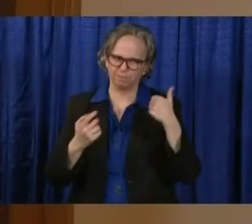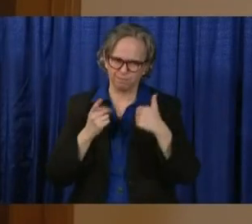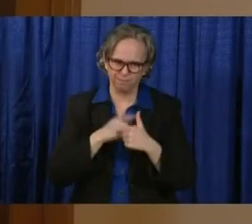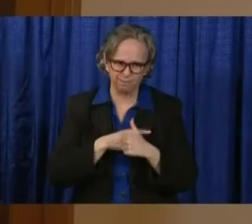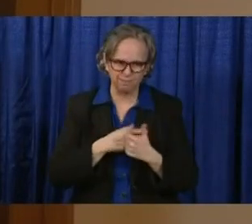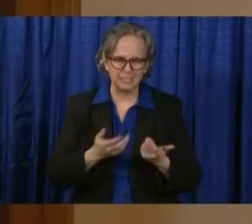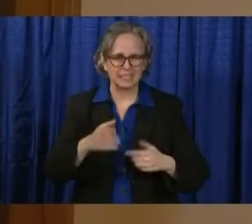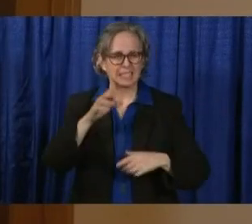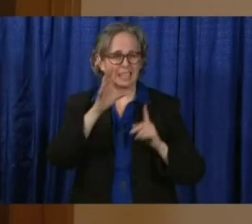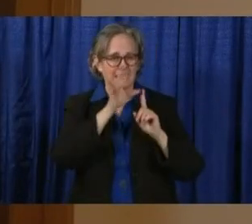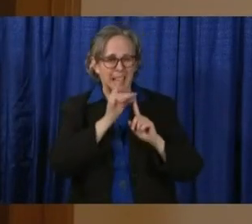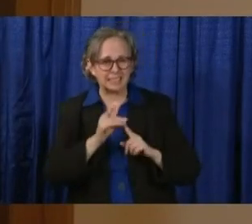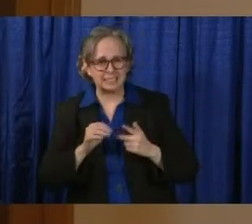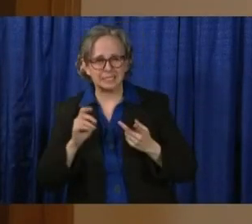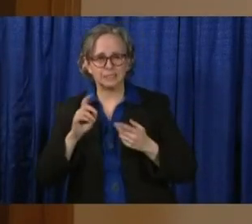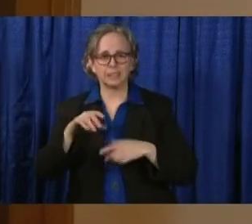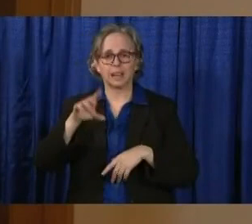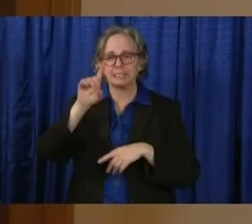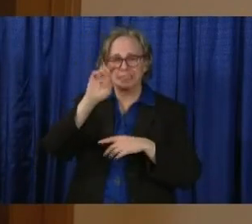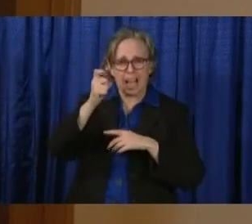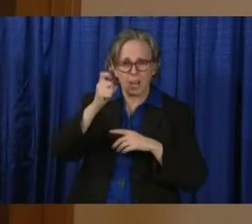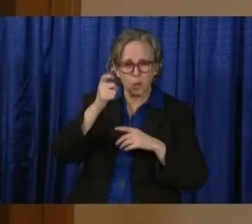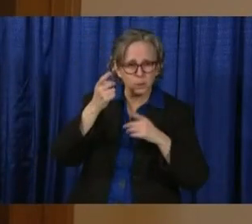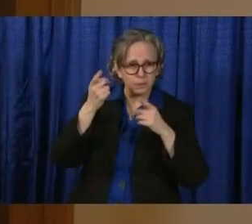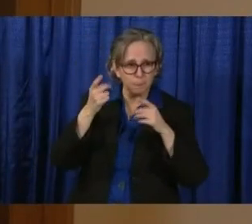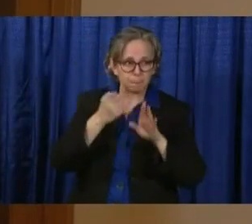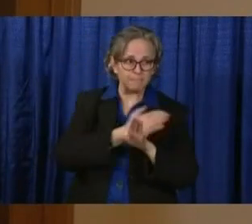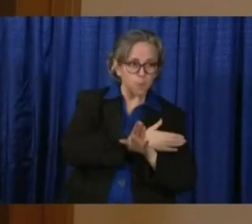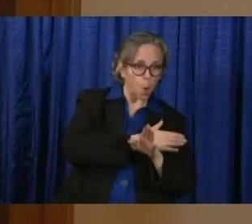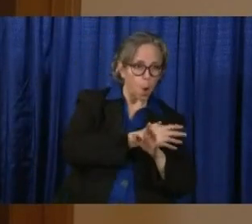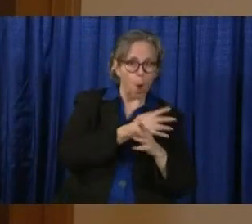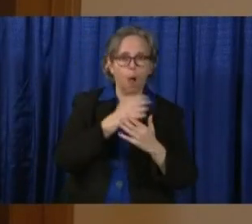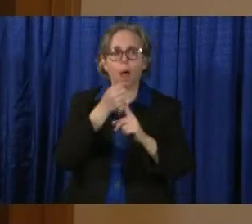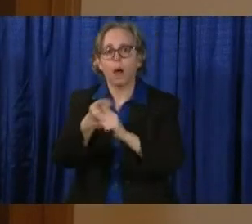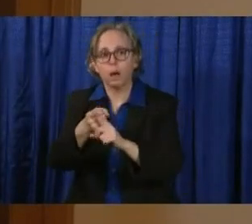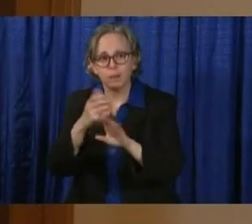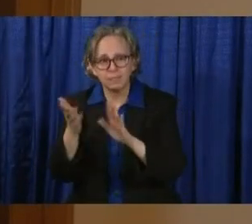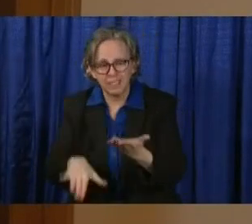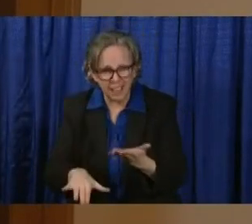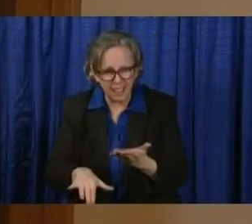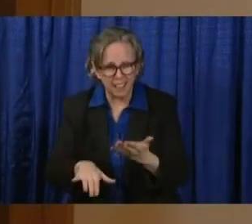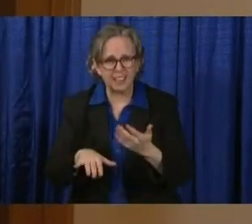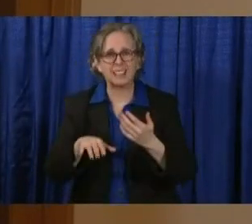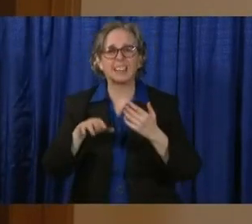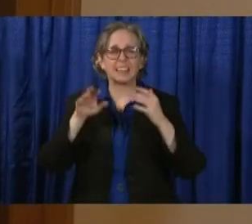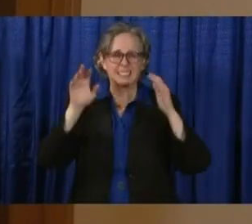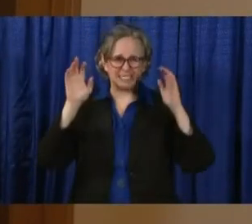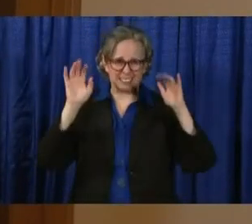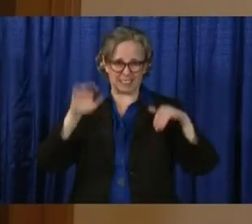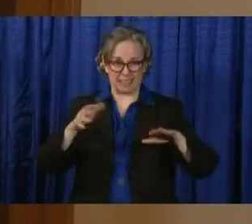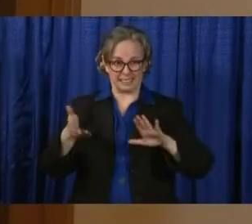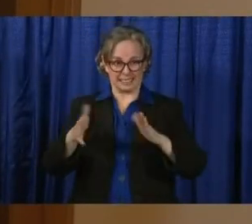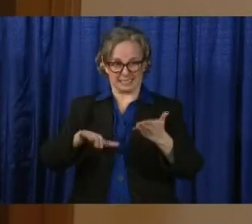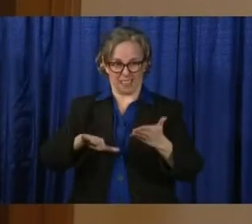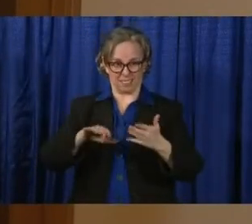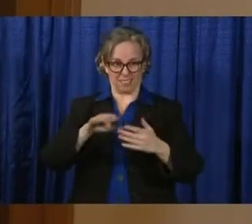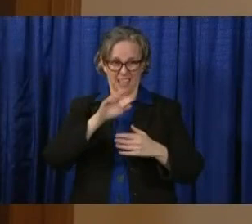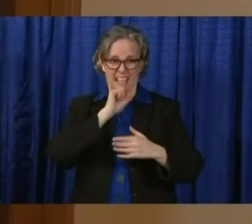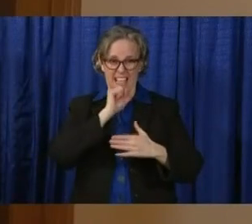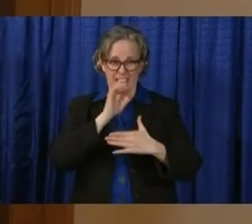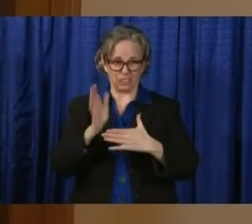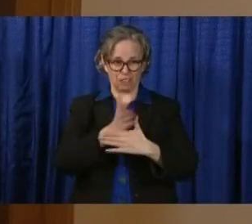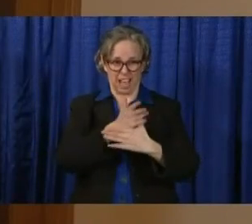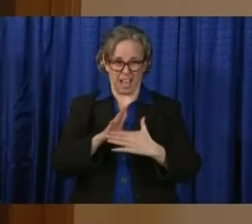quite a bit. We do have deaths as young as the 30 to 39-year-old age range. And again,